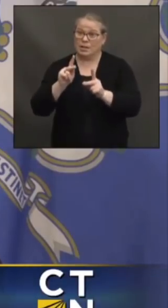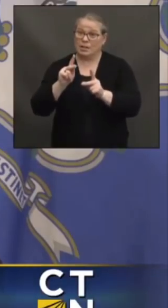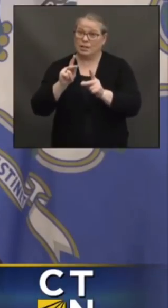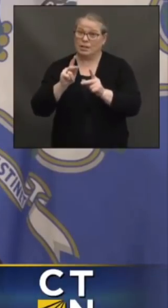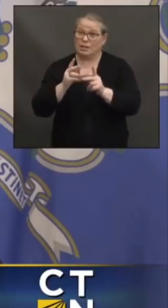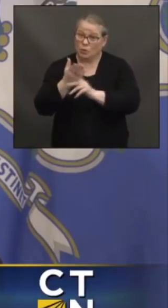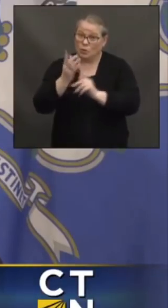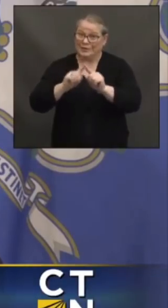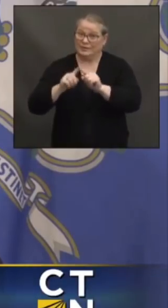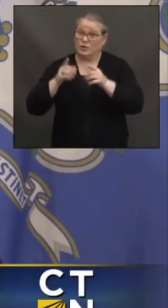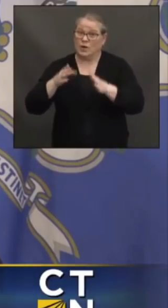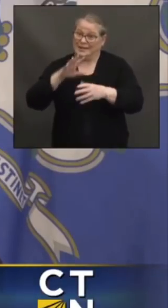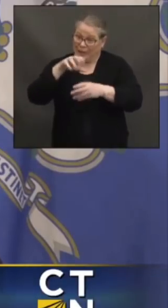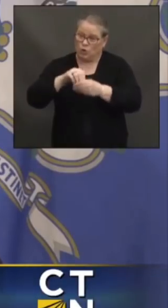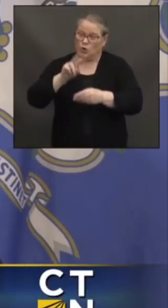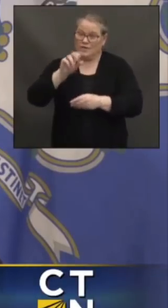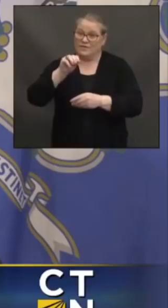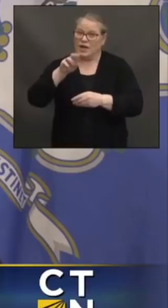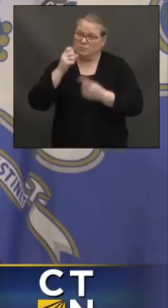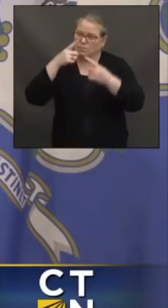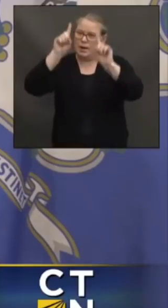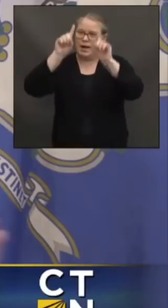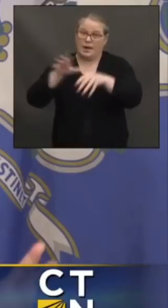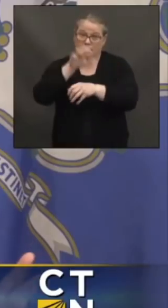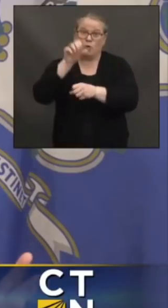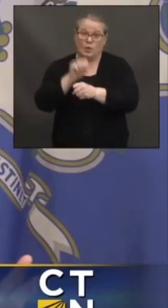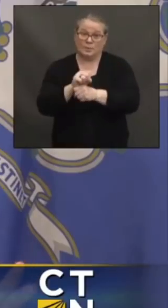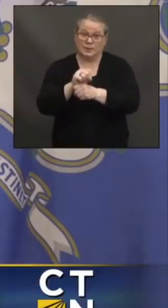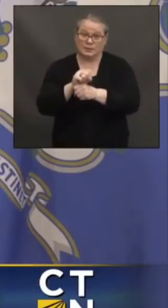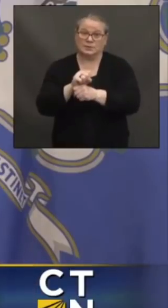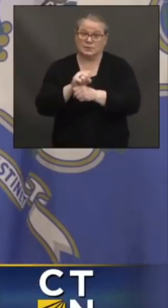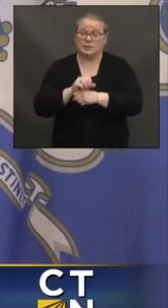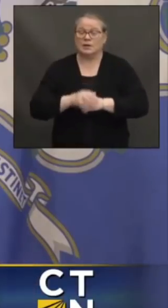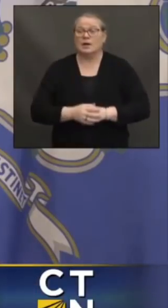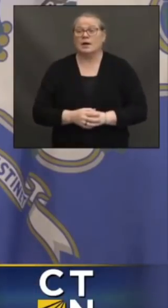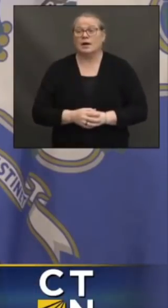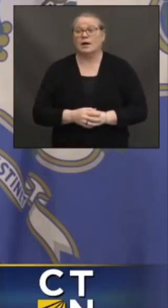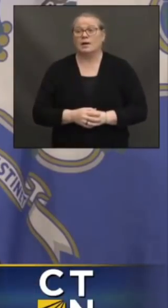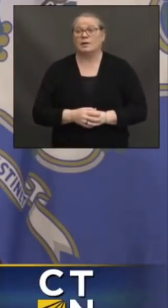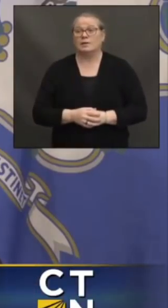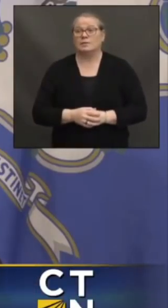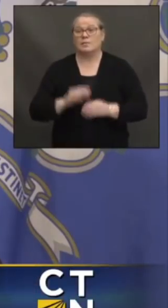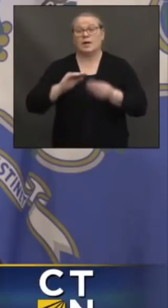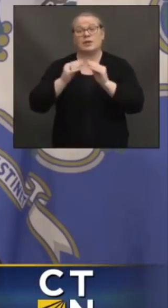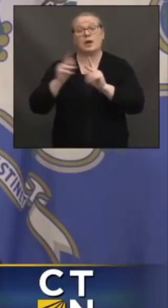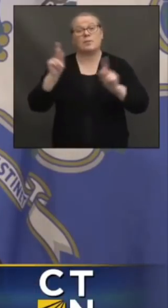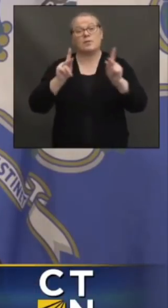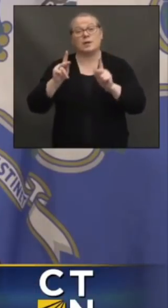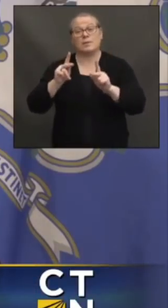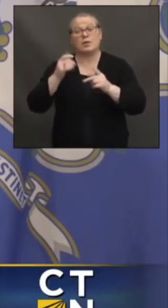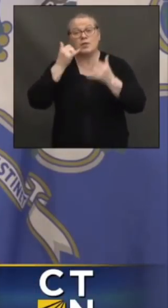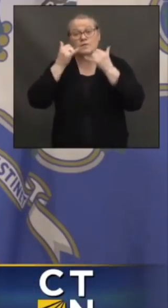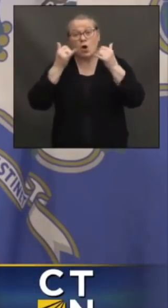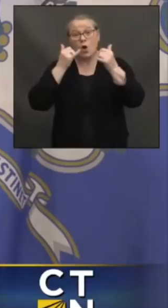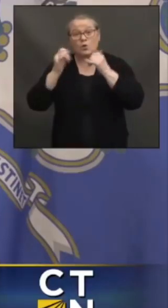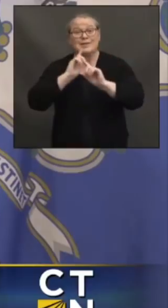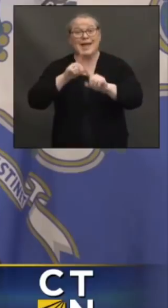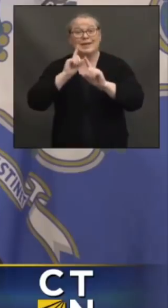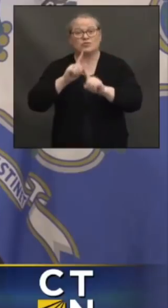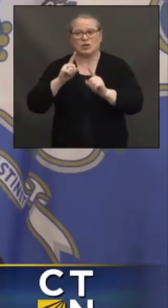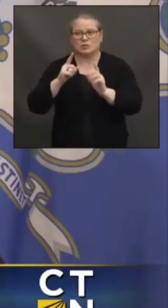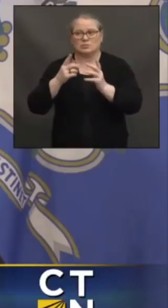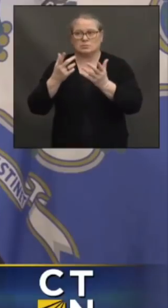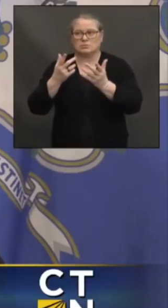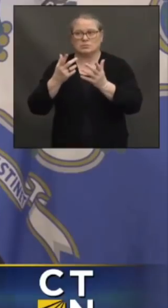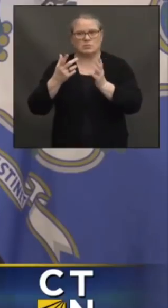to, you know, make an appointment. As you know, we've, you know, quintupled the number of people answering the phone for those folks who